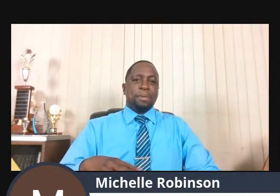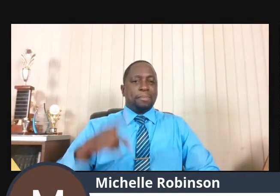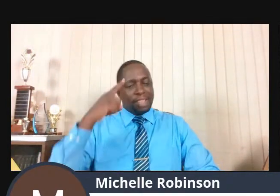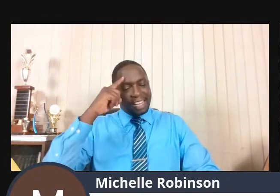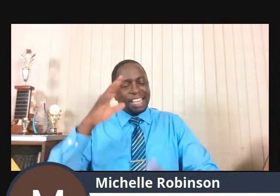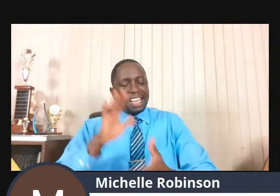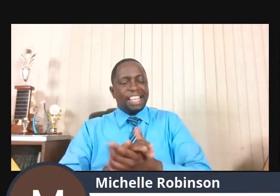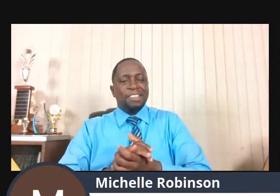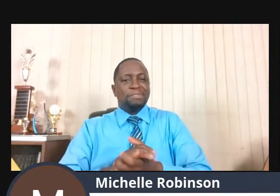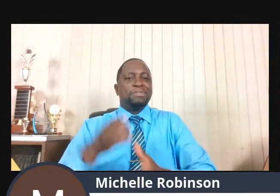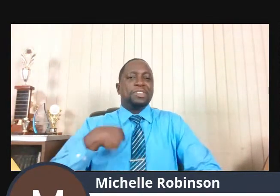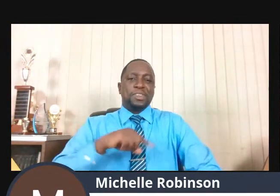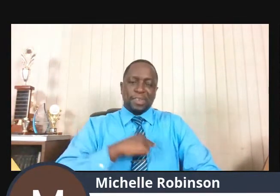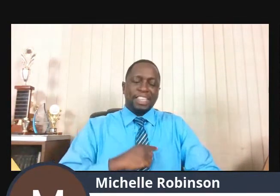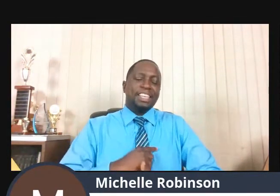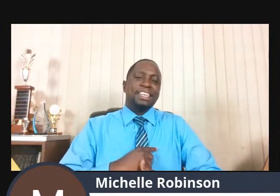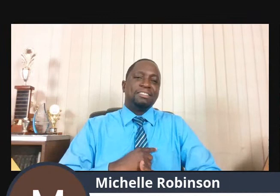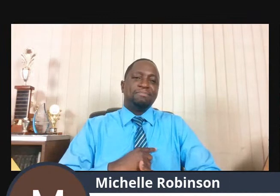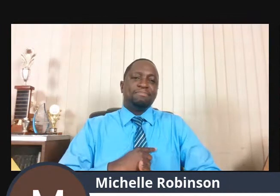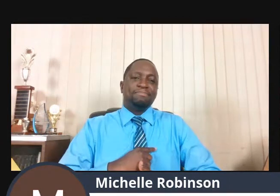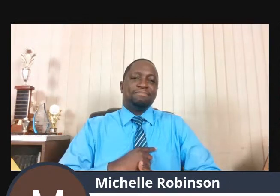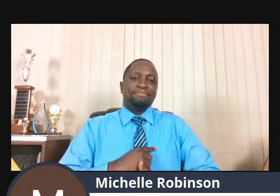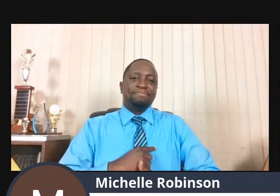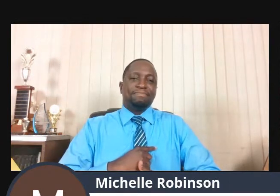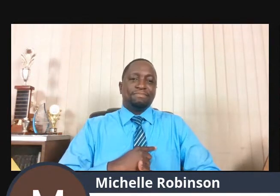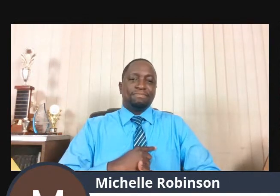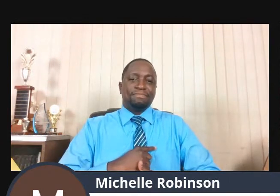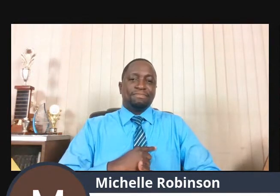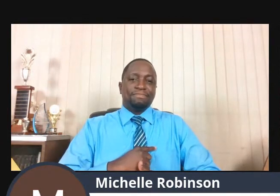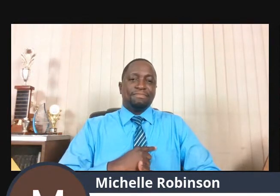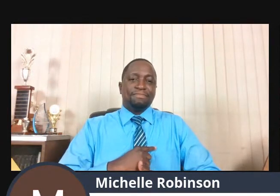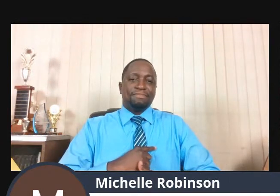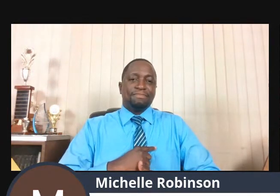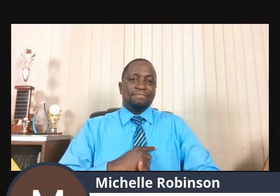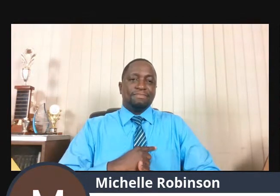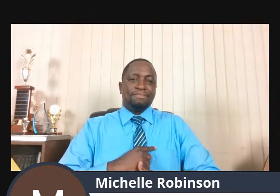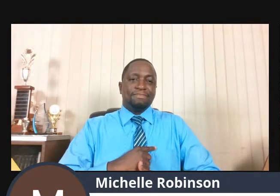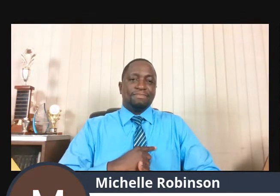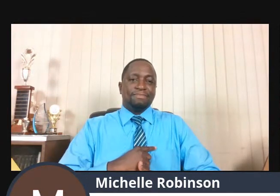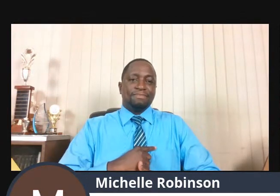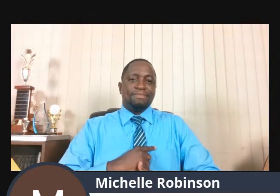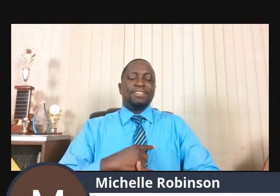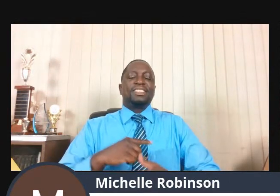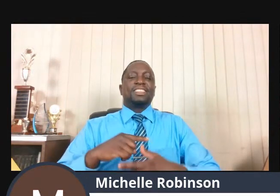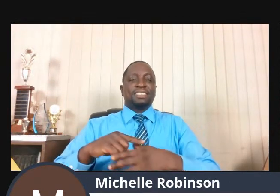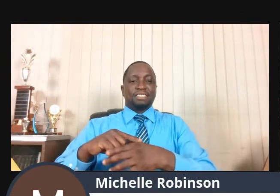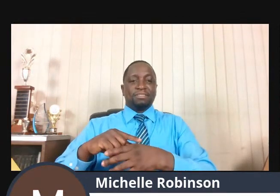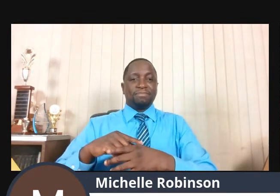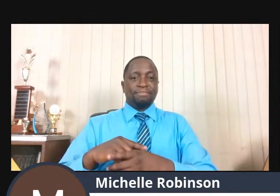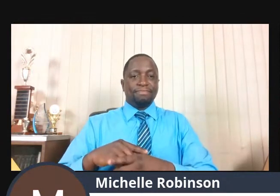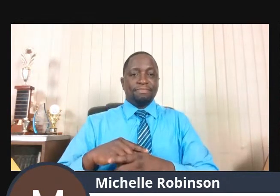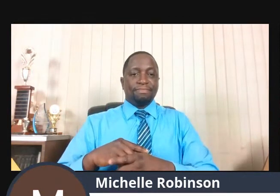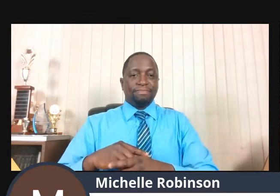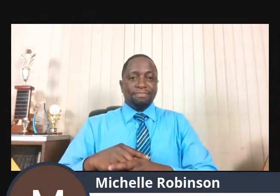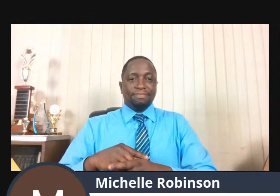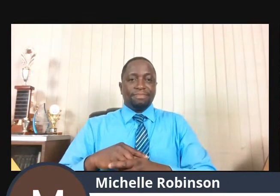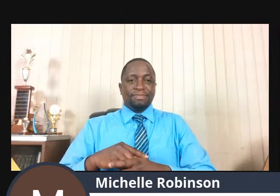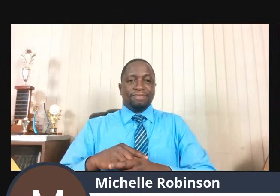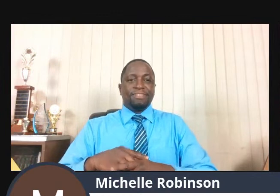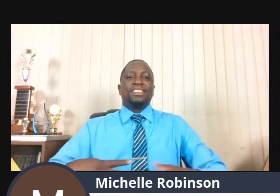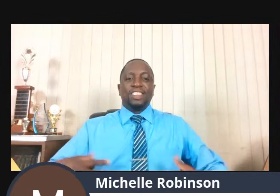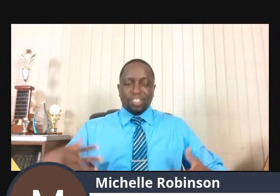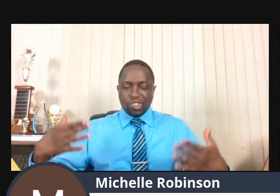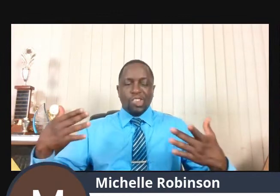Next, God fed him. Verses 5 and 6.